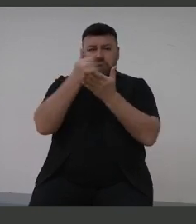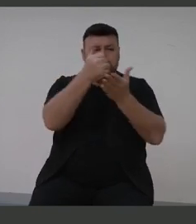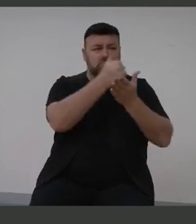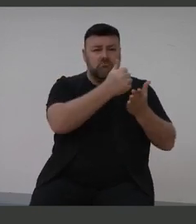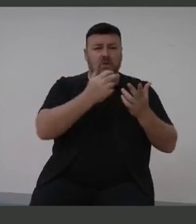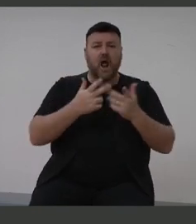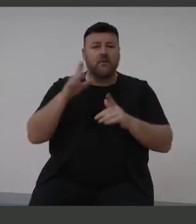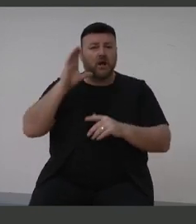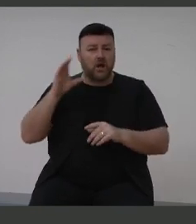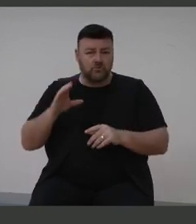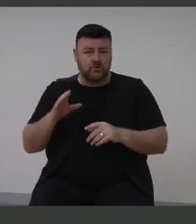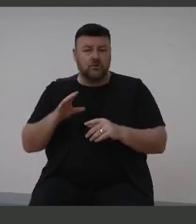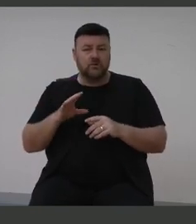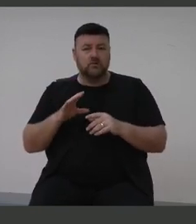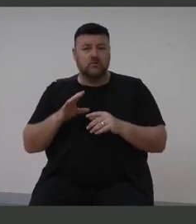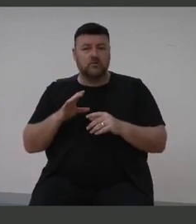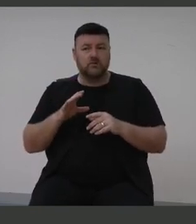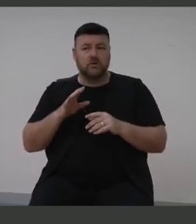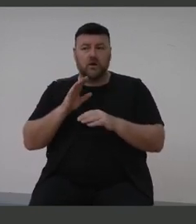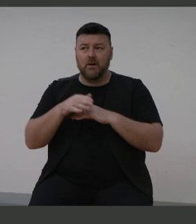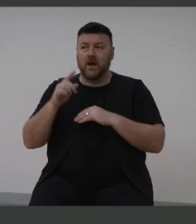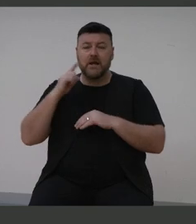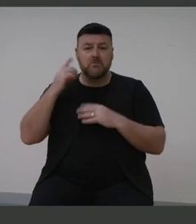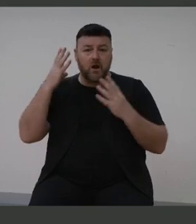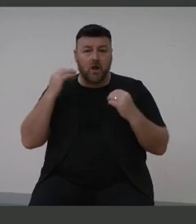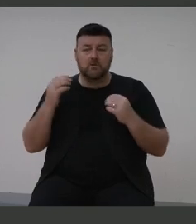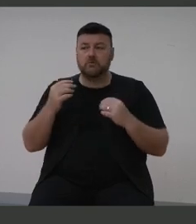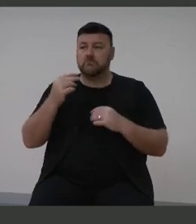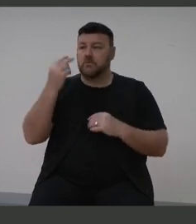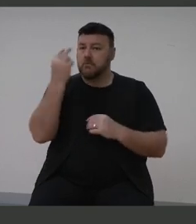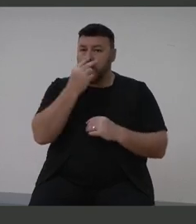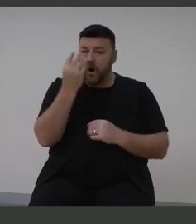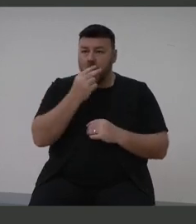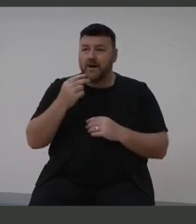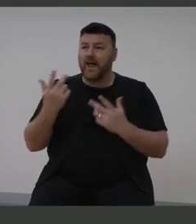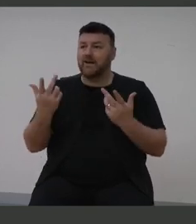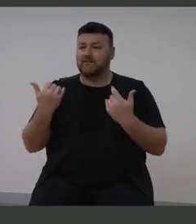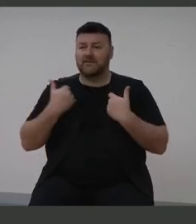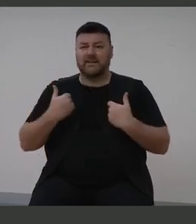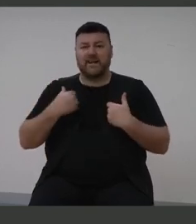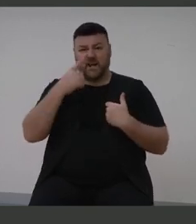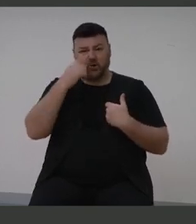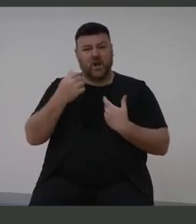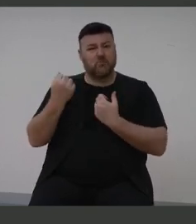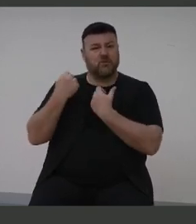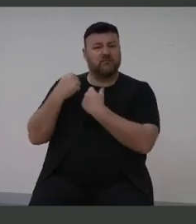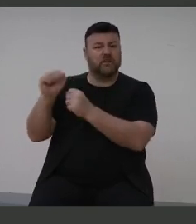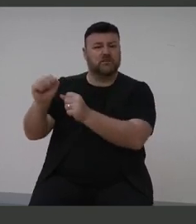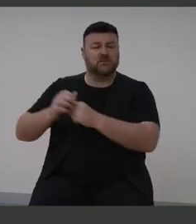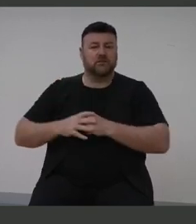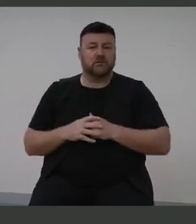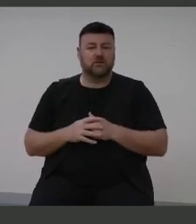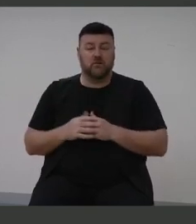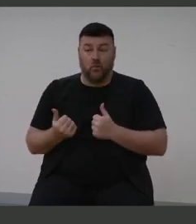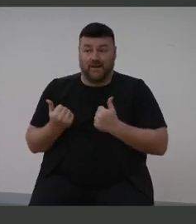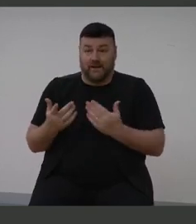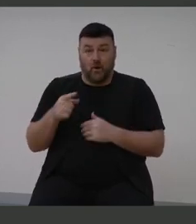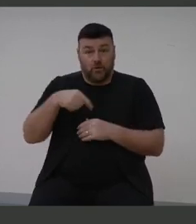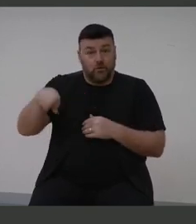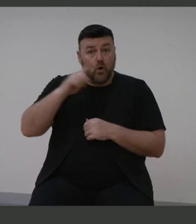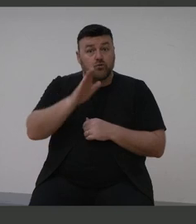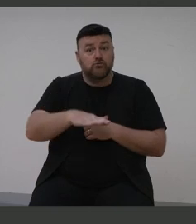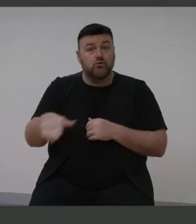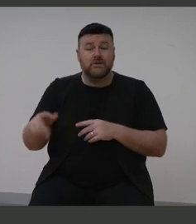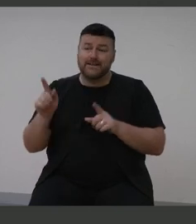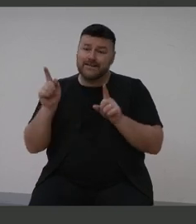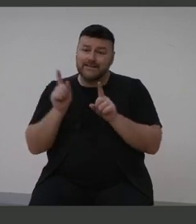as hearing loss and blindness and preventable diseases. That can give those chances in those nations the